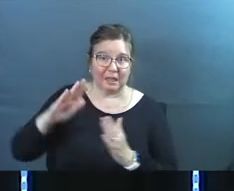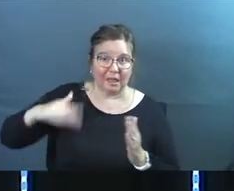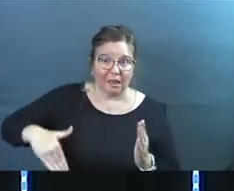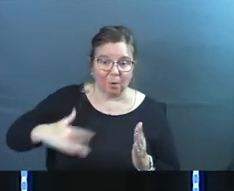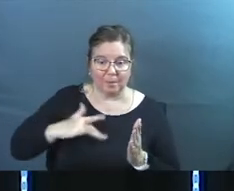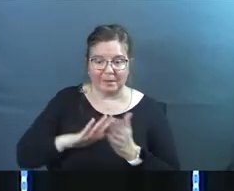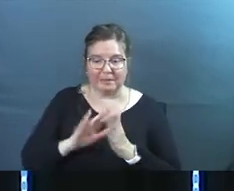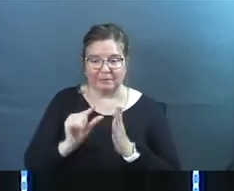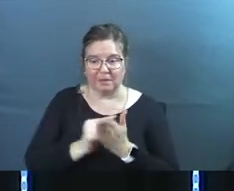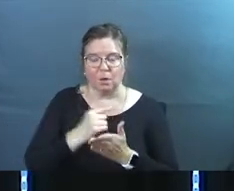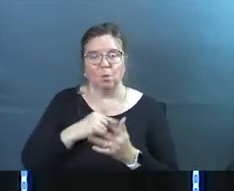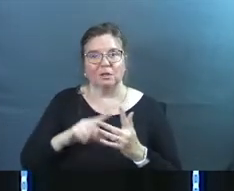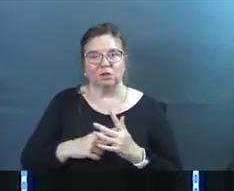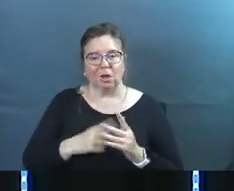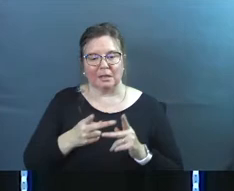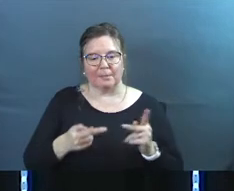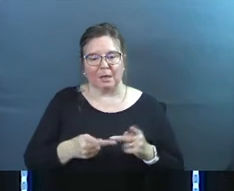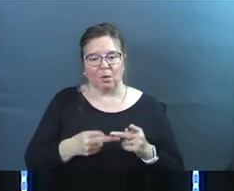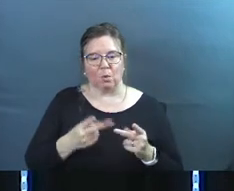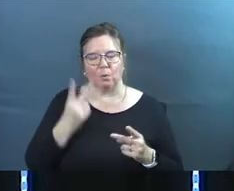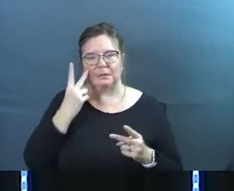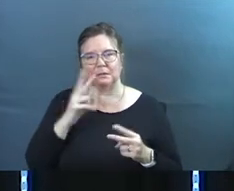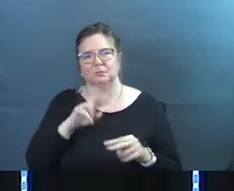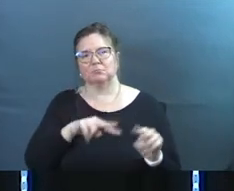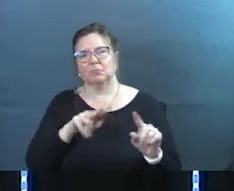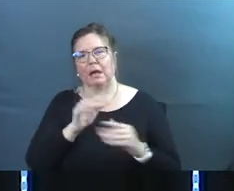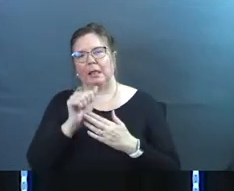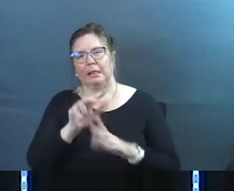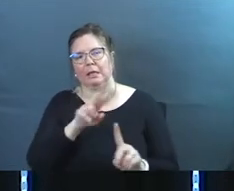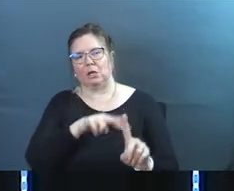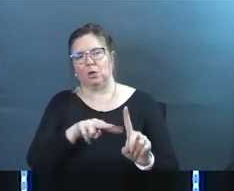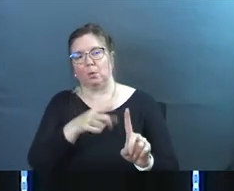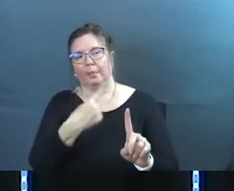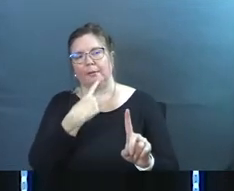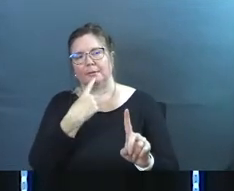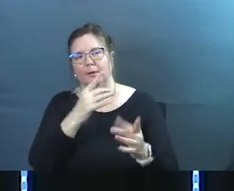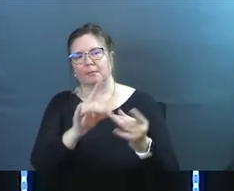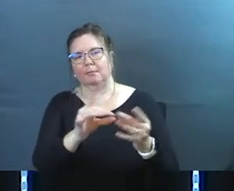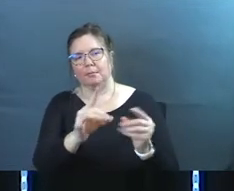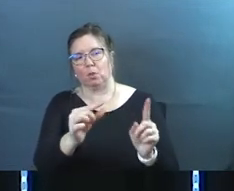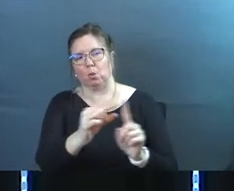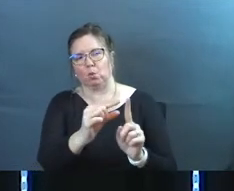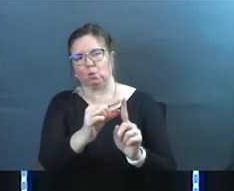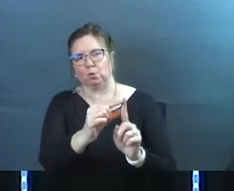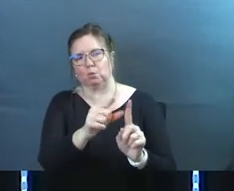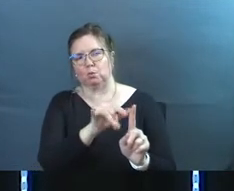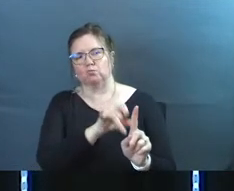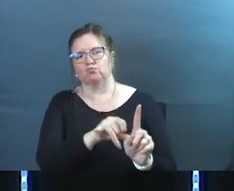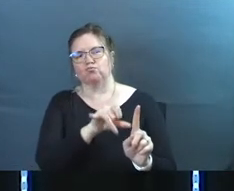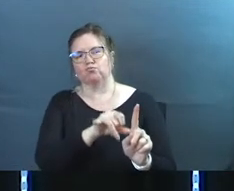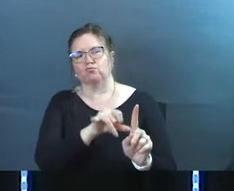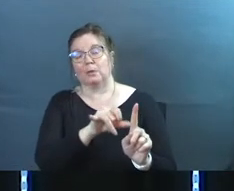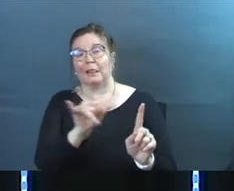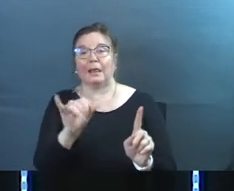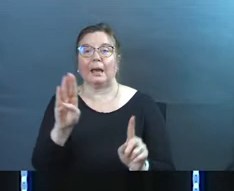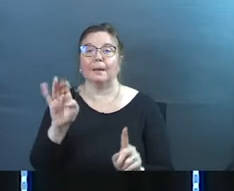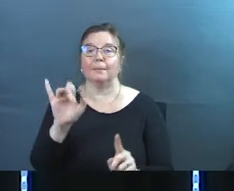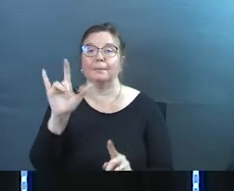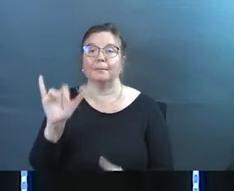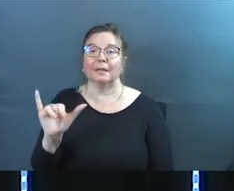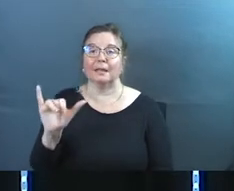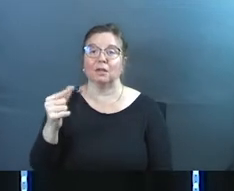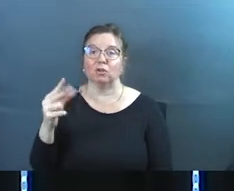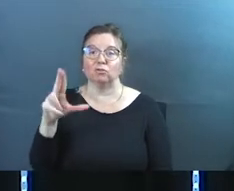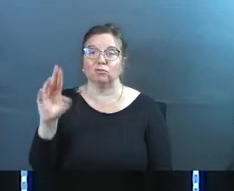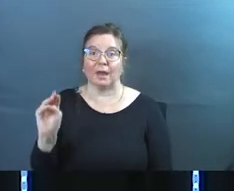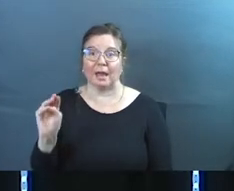or believe in the gospel is we start in this place where we start to trust a leader's words. Like we come before Billy Graham, for instance,